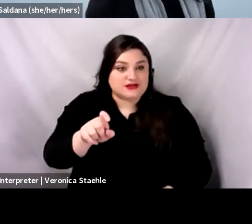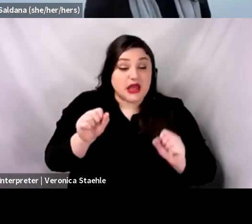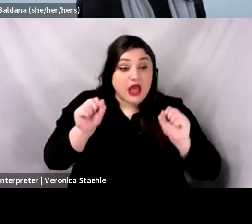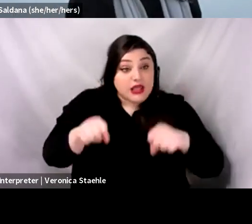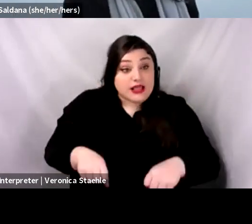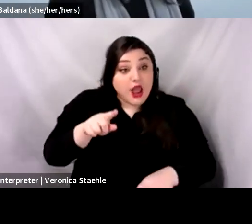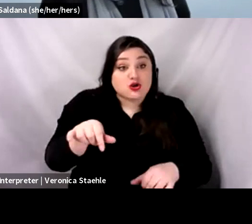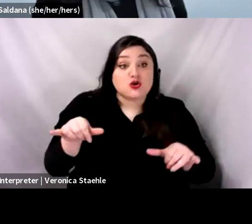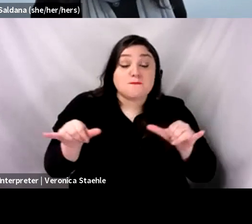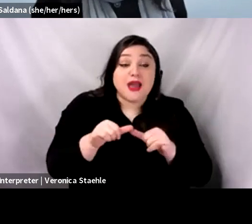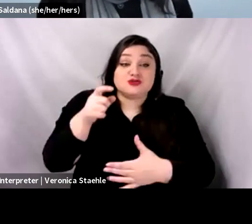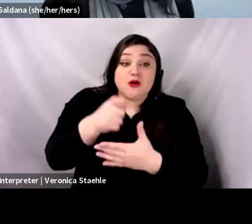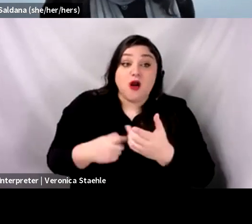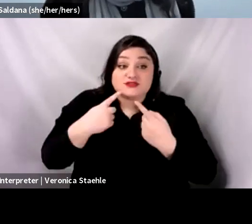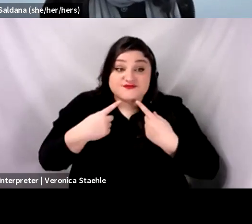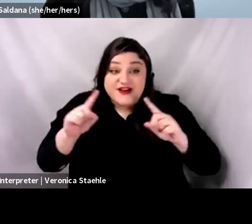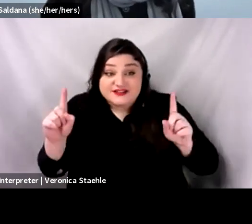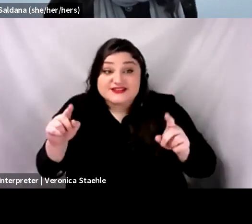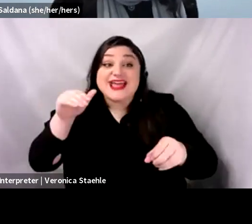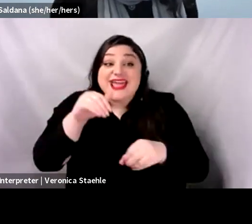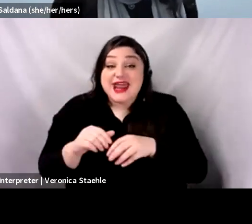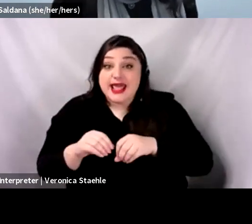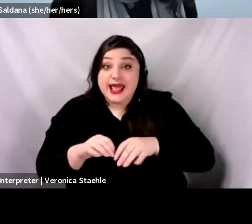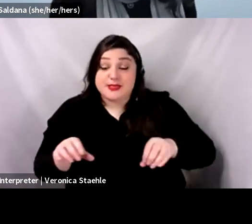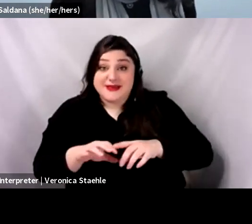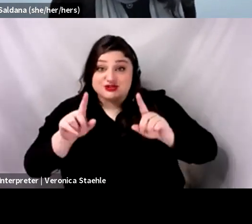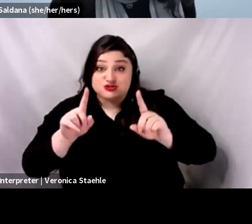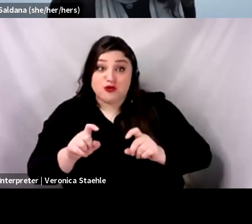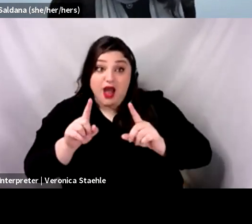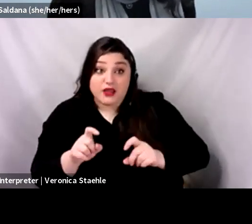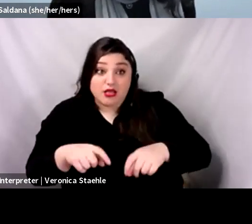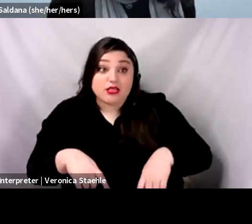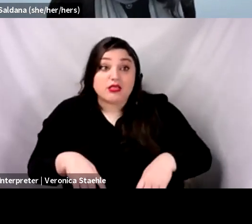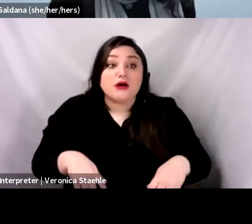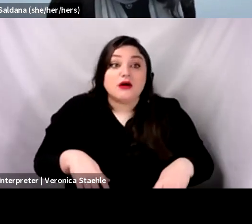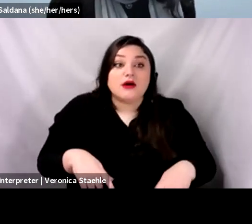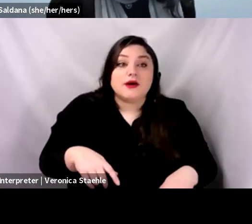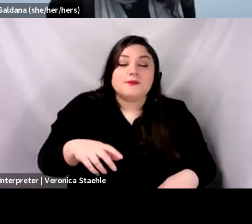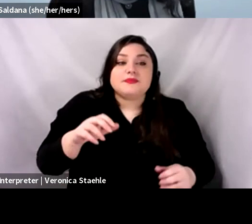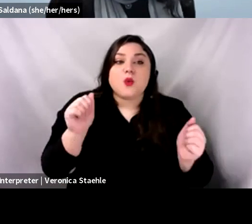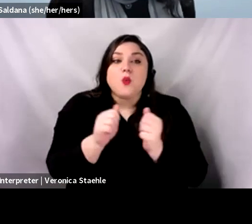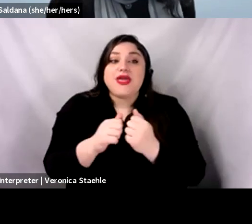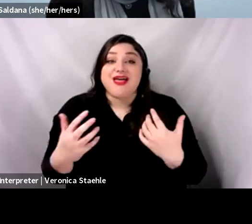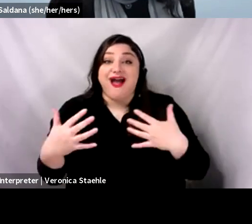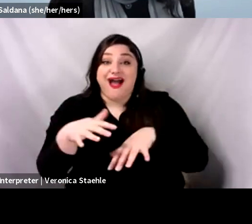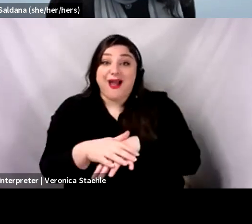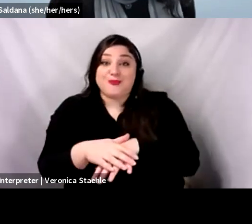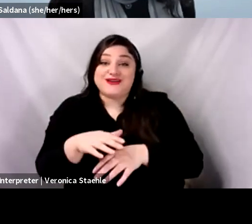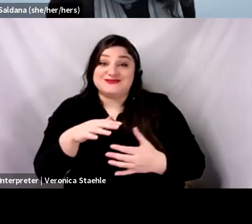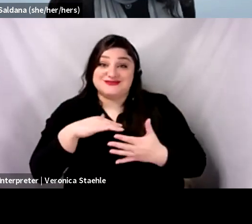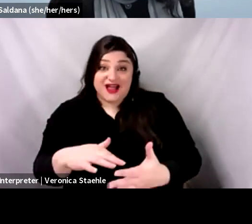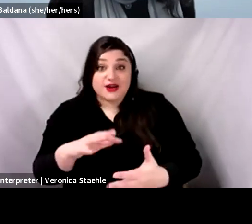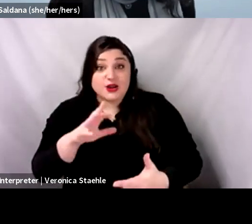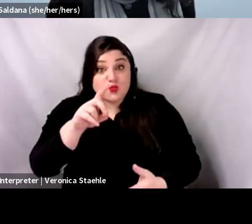effectiveness in an implementation trial? Um, in an implementation effectiveness hybrid study, would you use the same